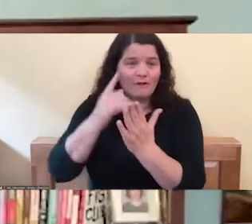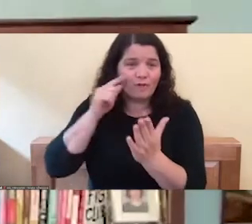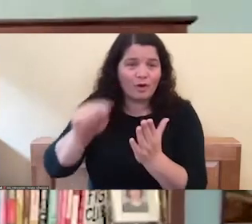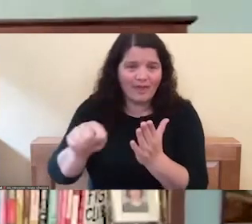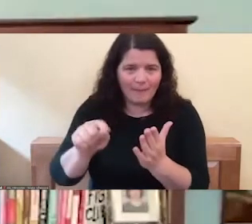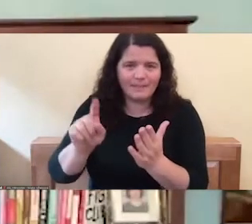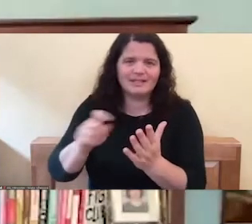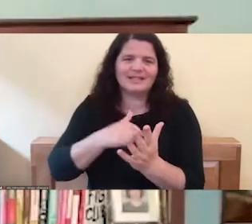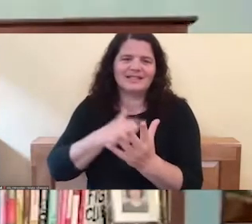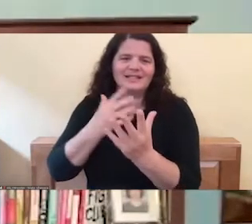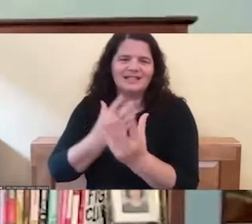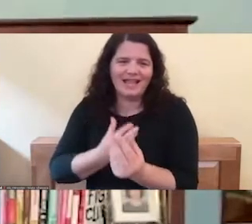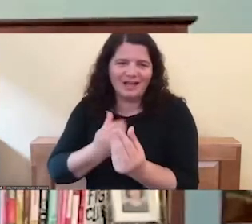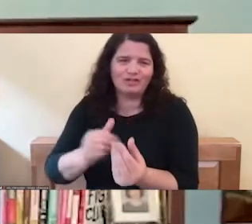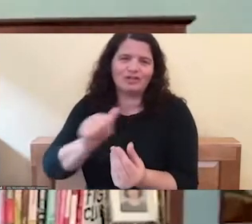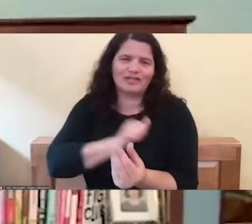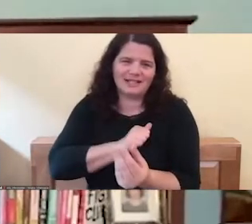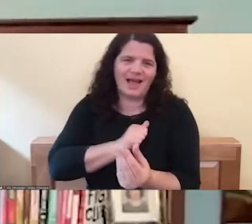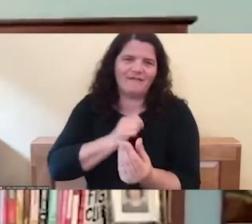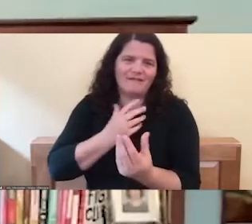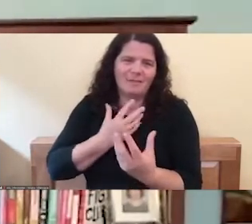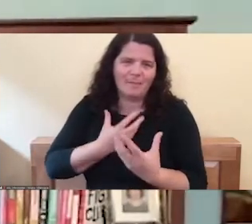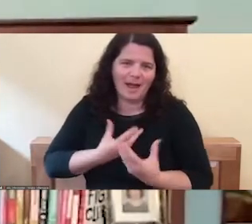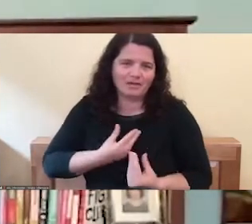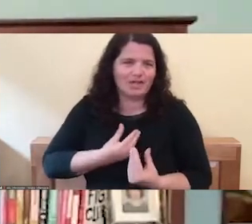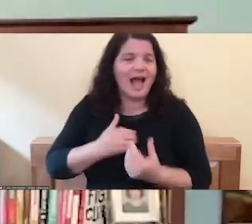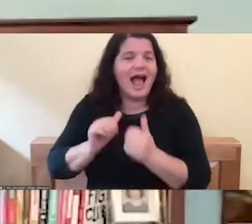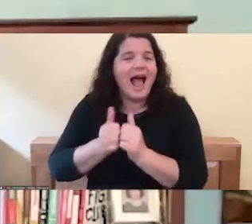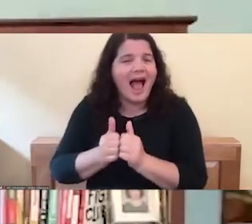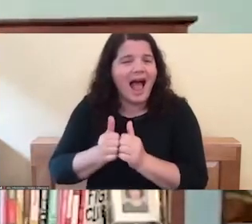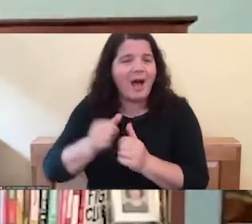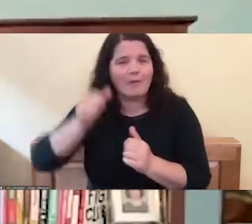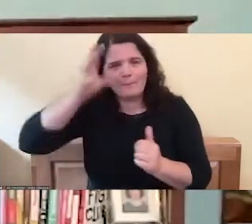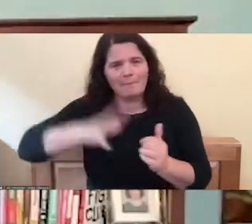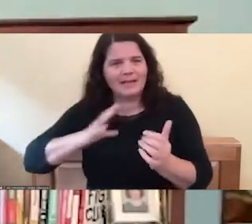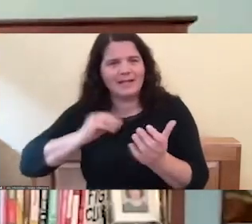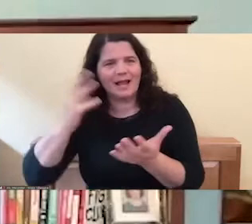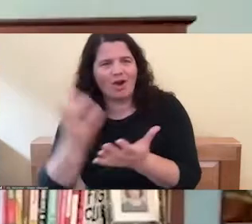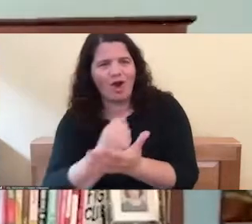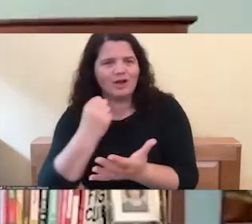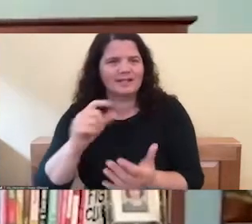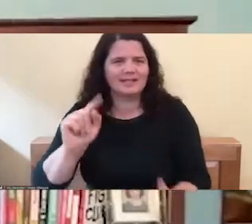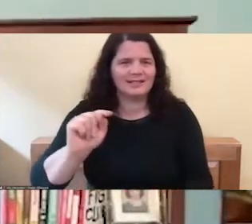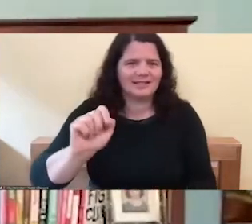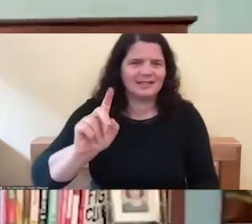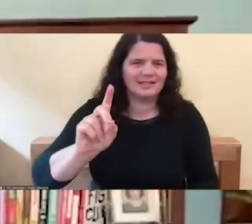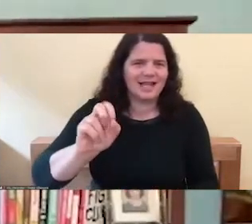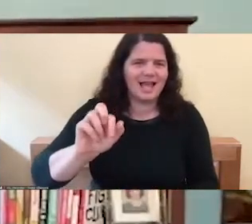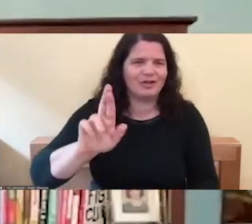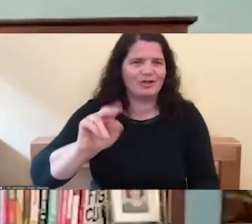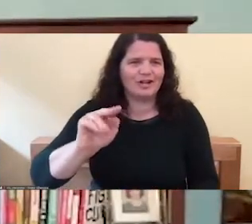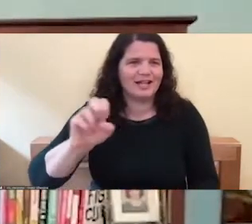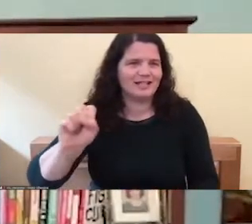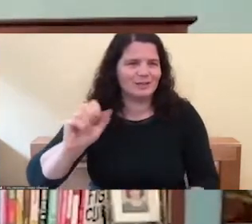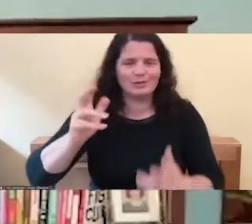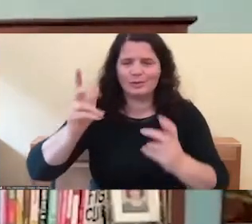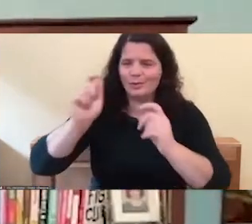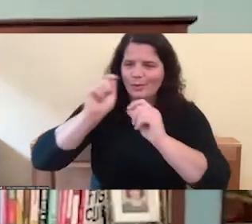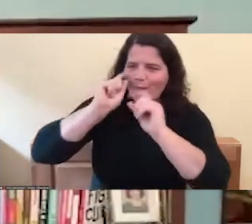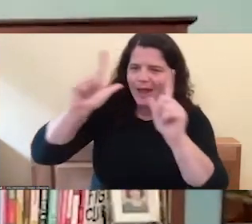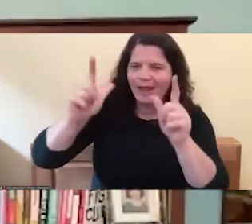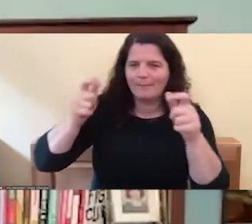How men can harness tenderness to like, to like wake up and deal with their emotions in an emotionally productive way and like being